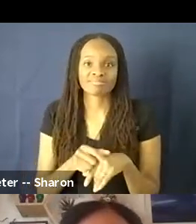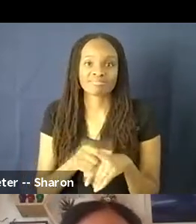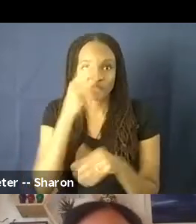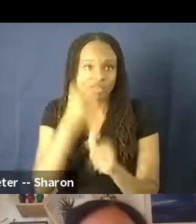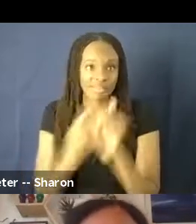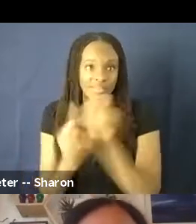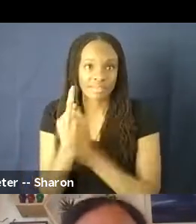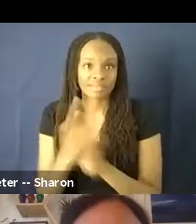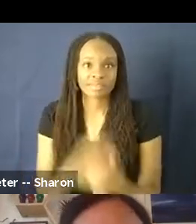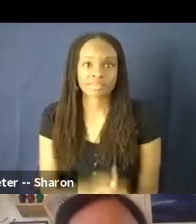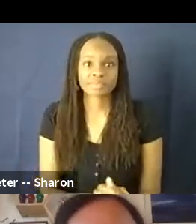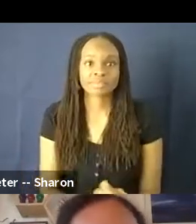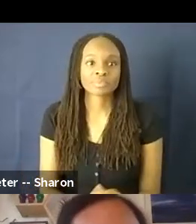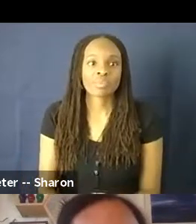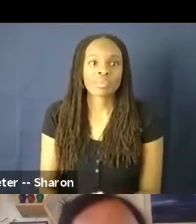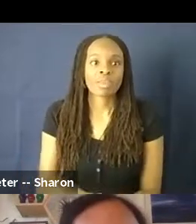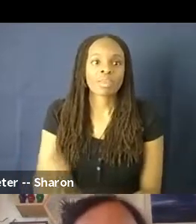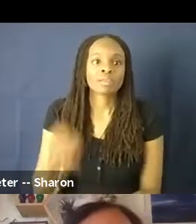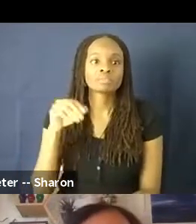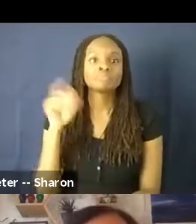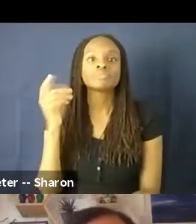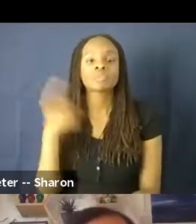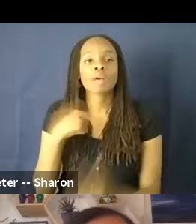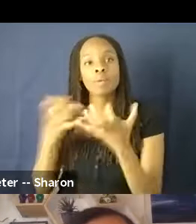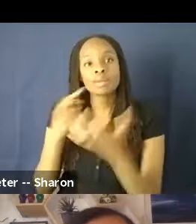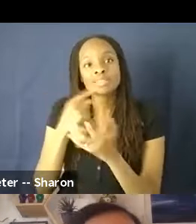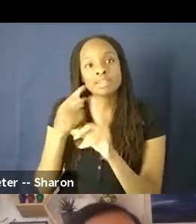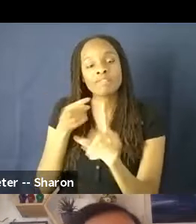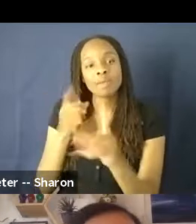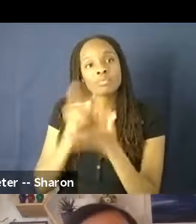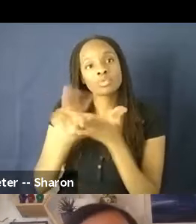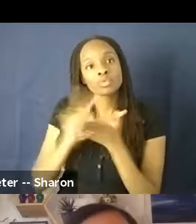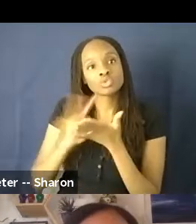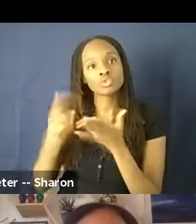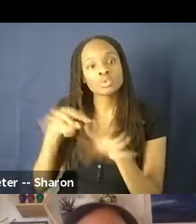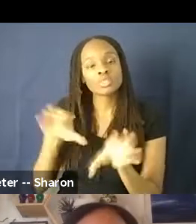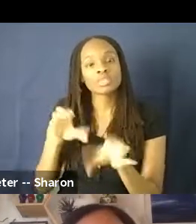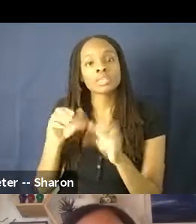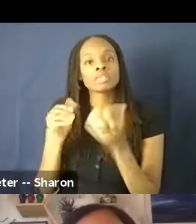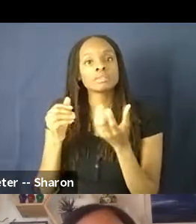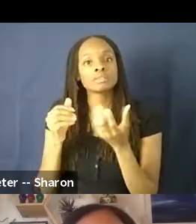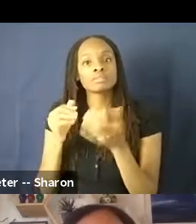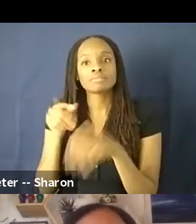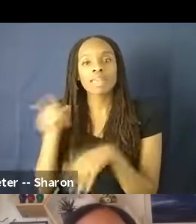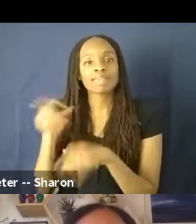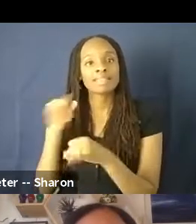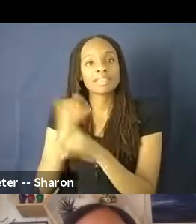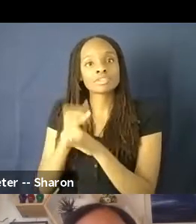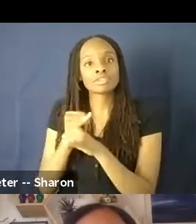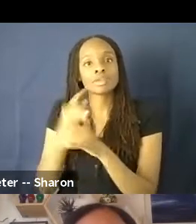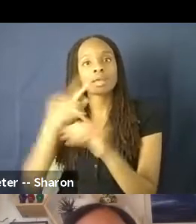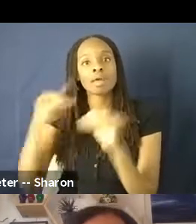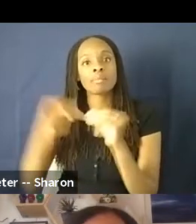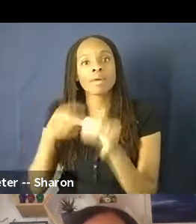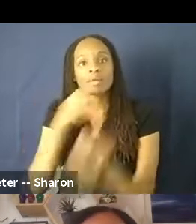I was just going to quickly say that, you know, from the research we've done at the Institute on age, I feel like, you know,